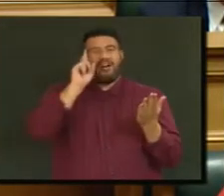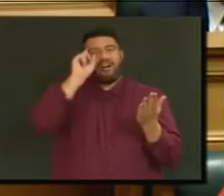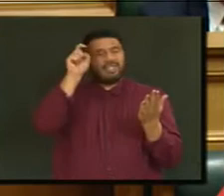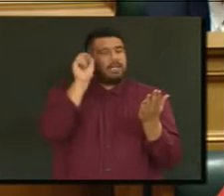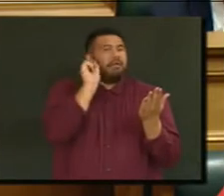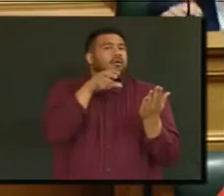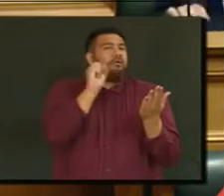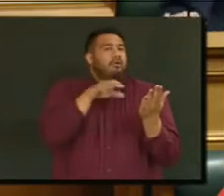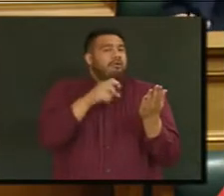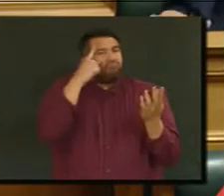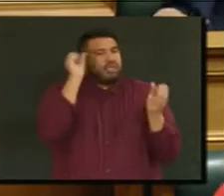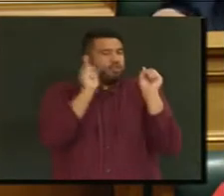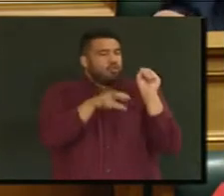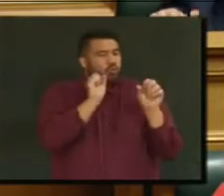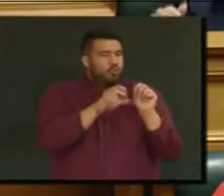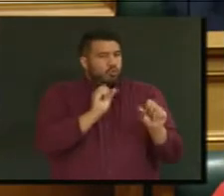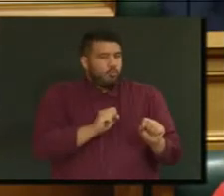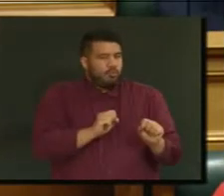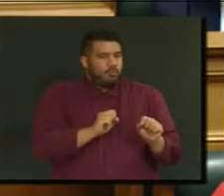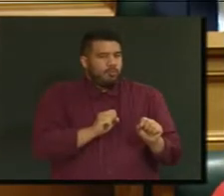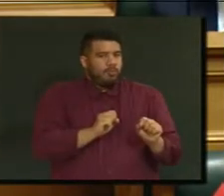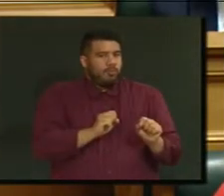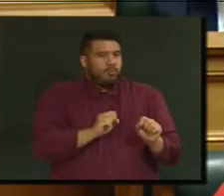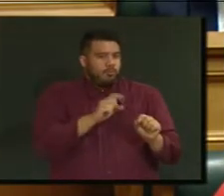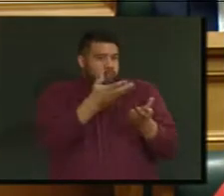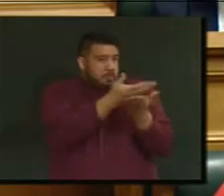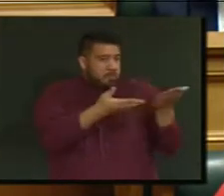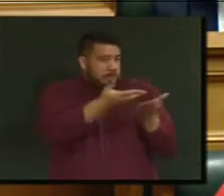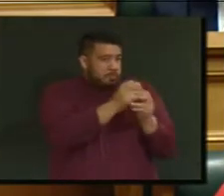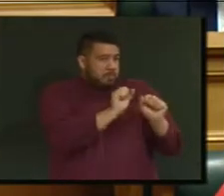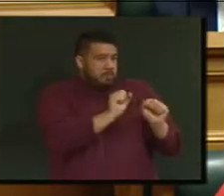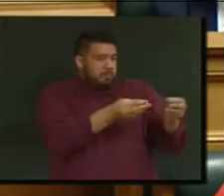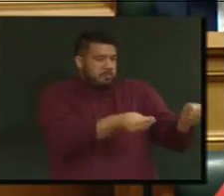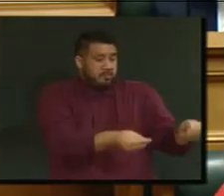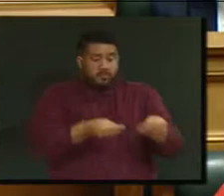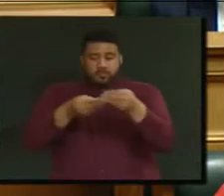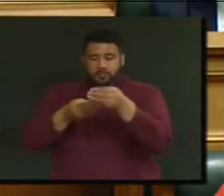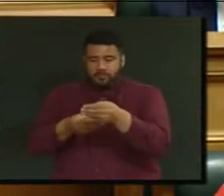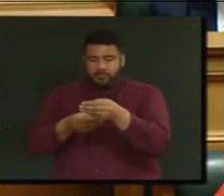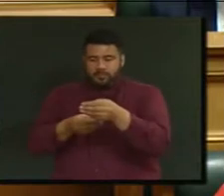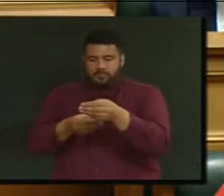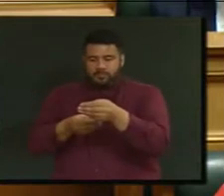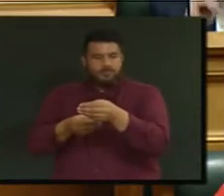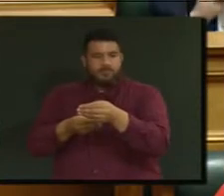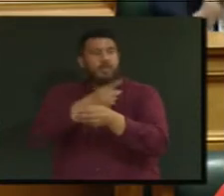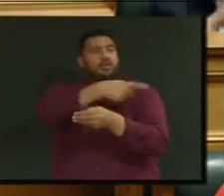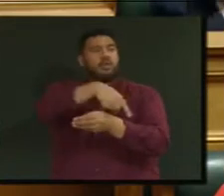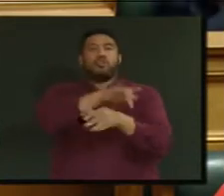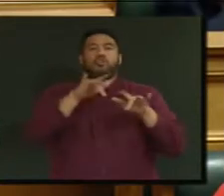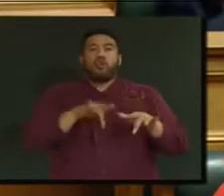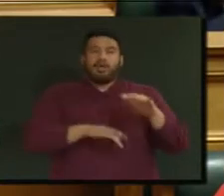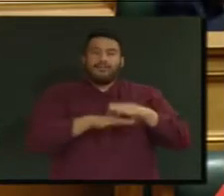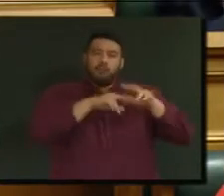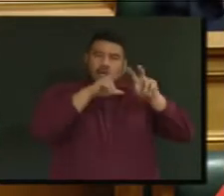brainstormed and discussed in that light, we have not done sufficient analysis to be able to